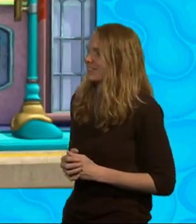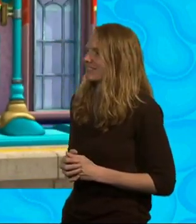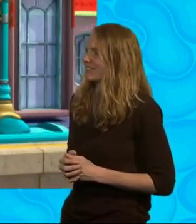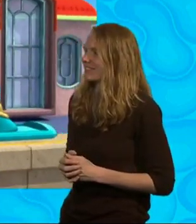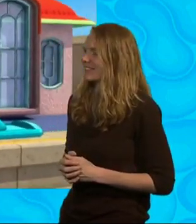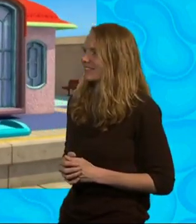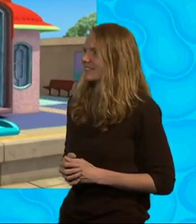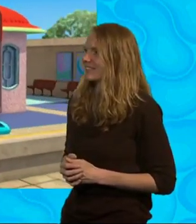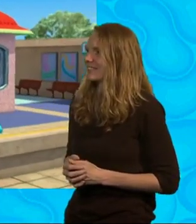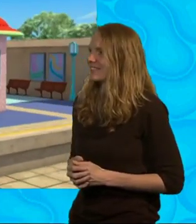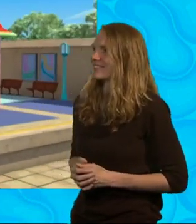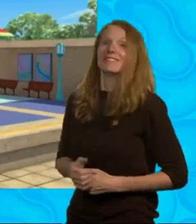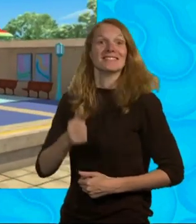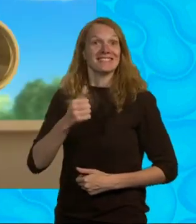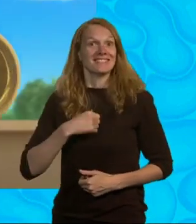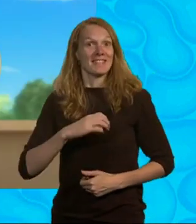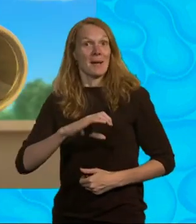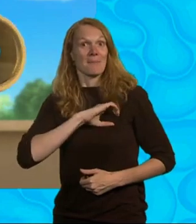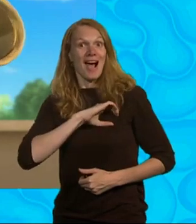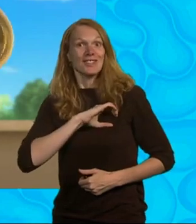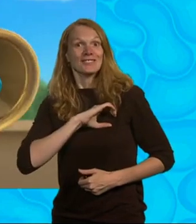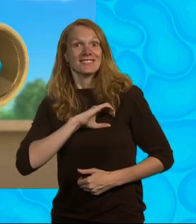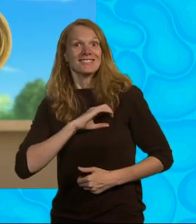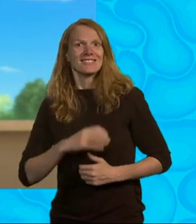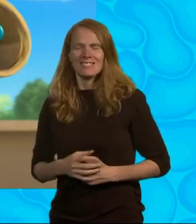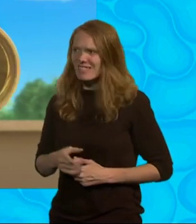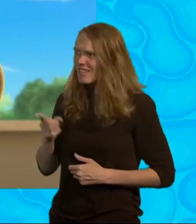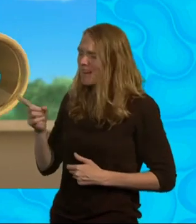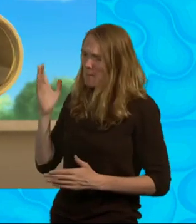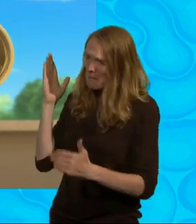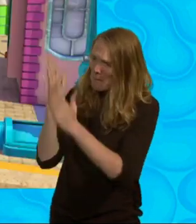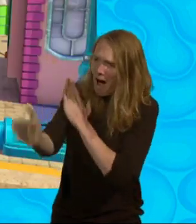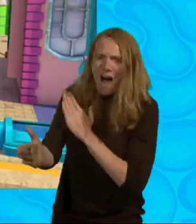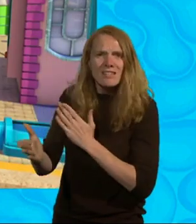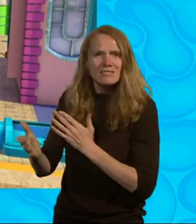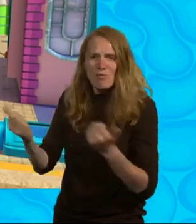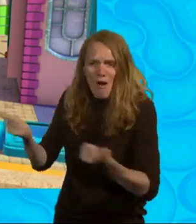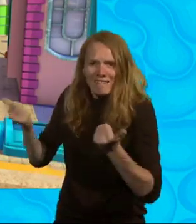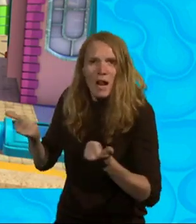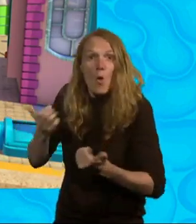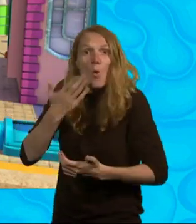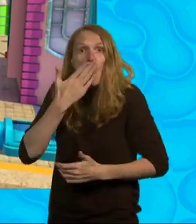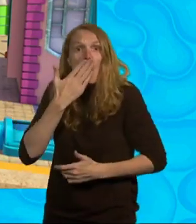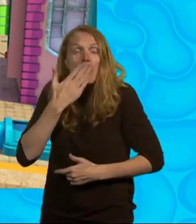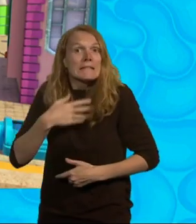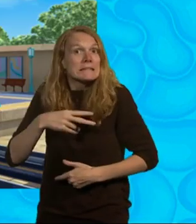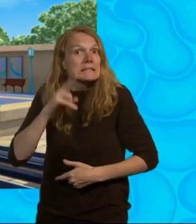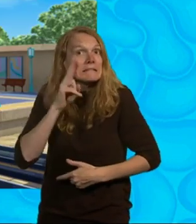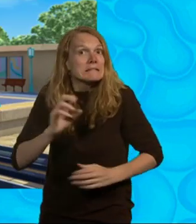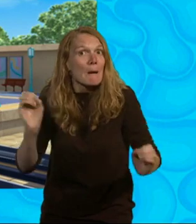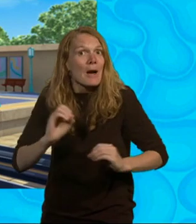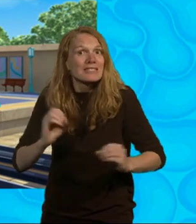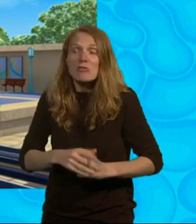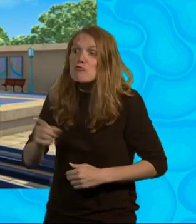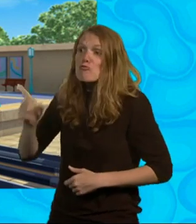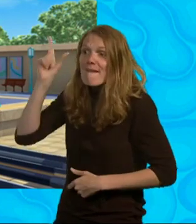Do I get my badge, V? Coco, you sped right past your waiting passengers. Oh, no! I didn't see anyone! Because